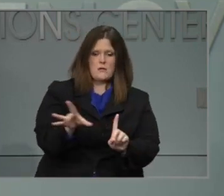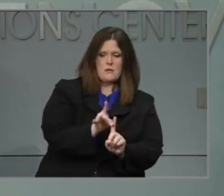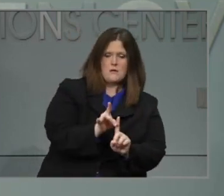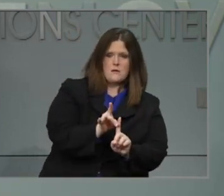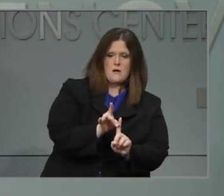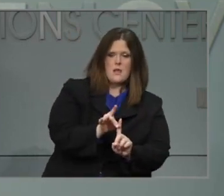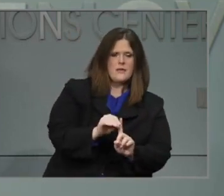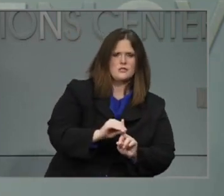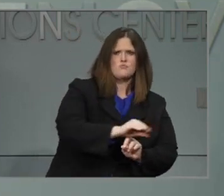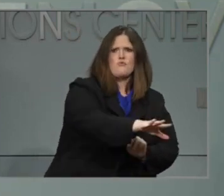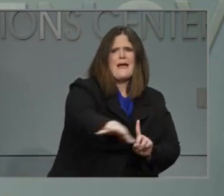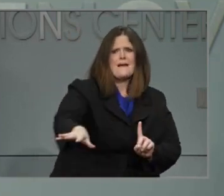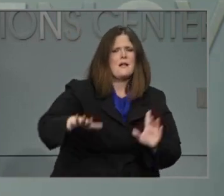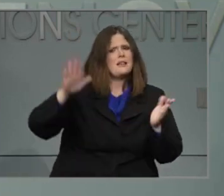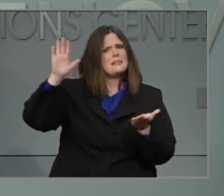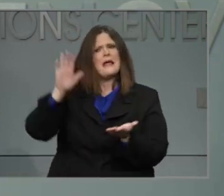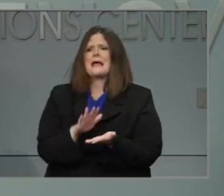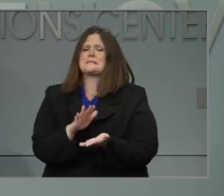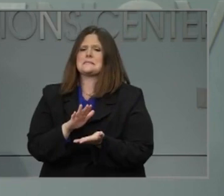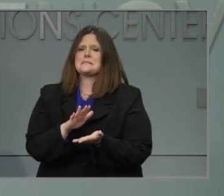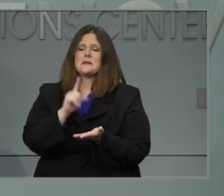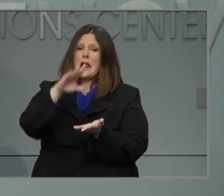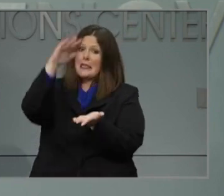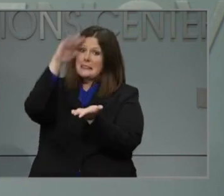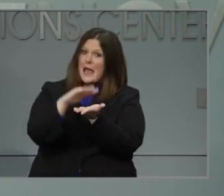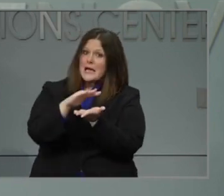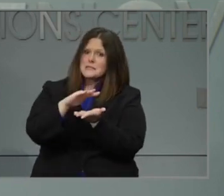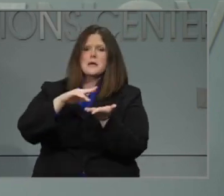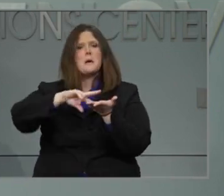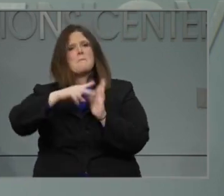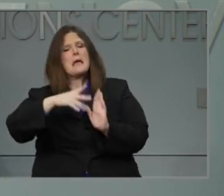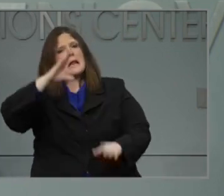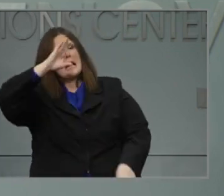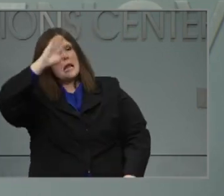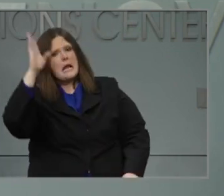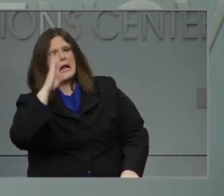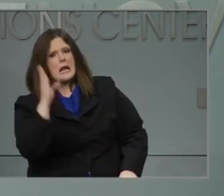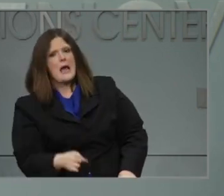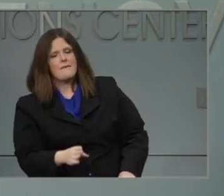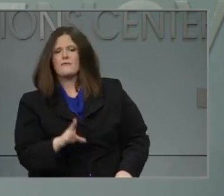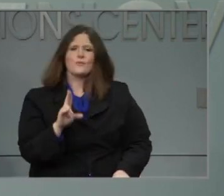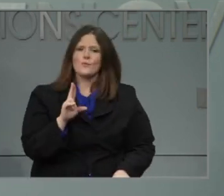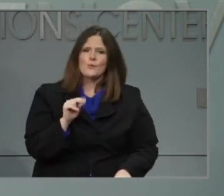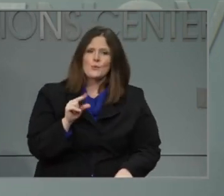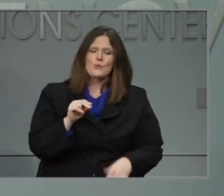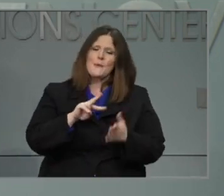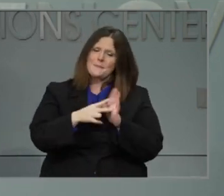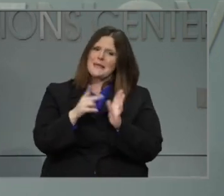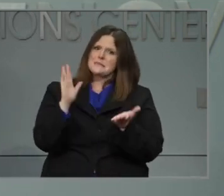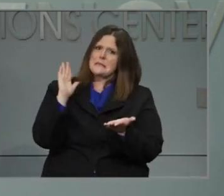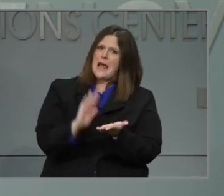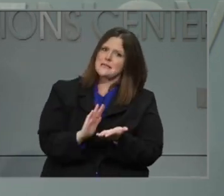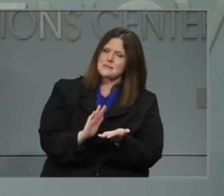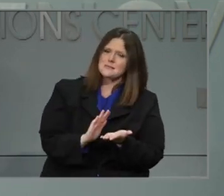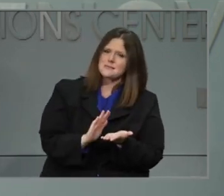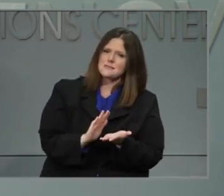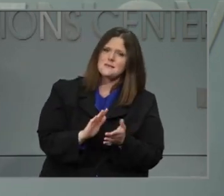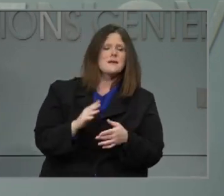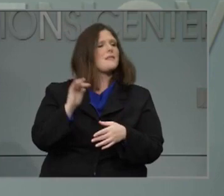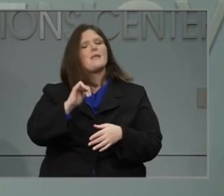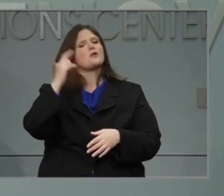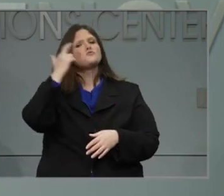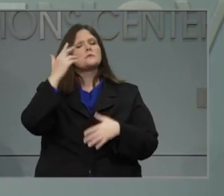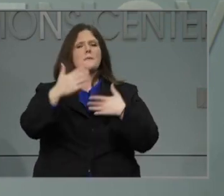around. Again, less likely, but it doesn't mean we eliminate risk. That is exactly why, no matter what